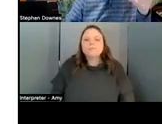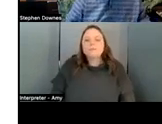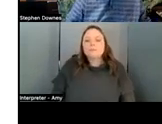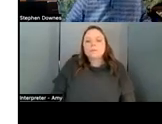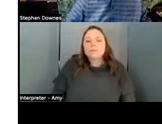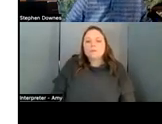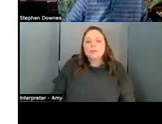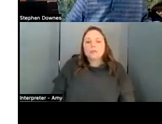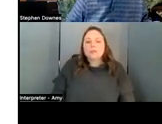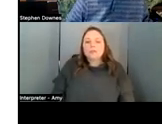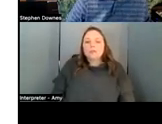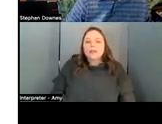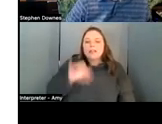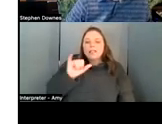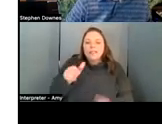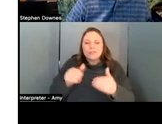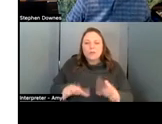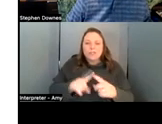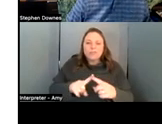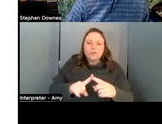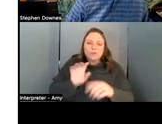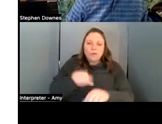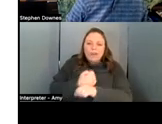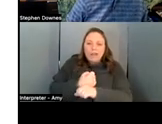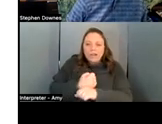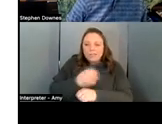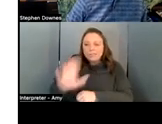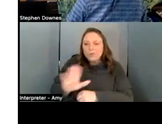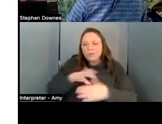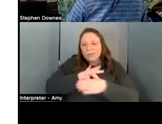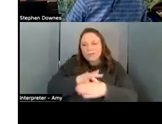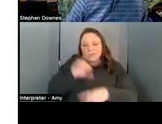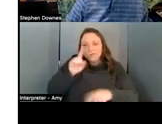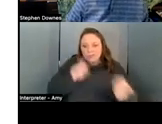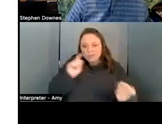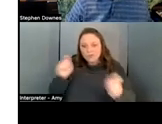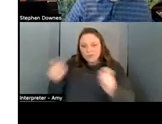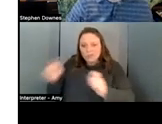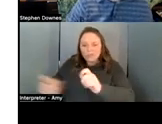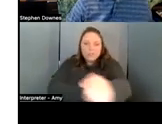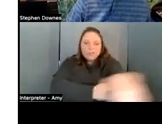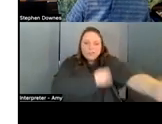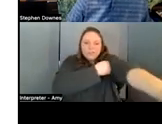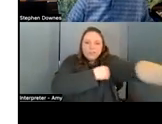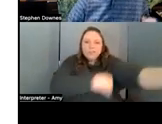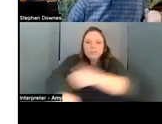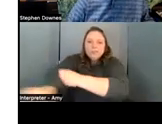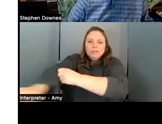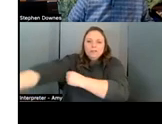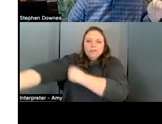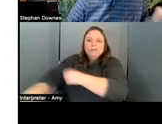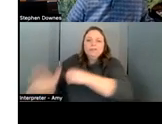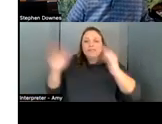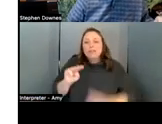way of locking in your content so that it can't be changed merkel graphs are just